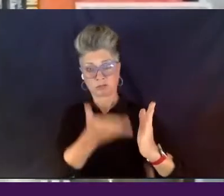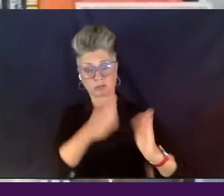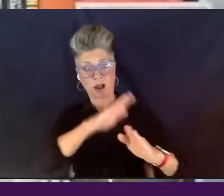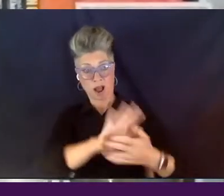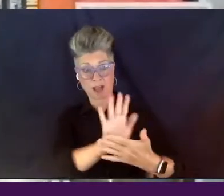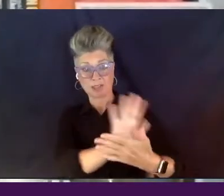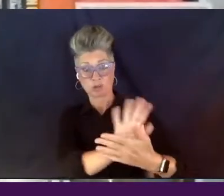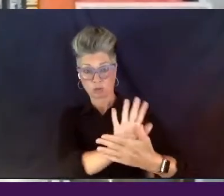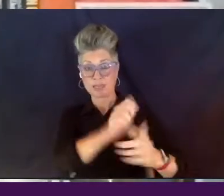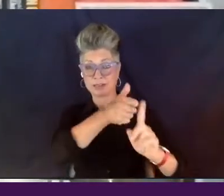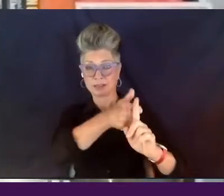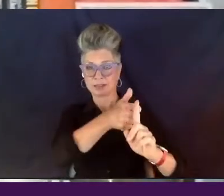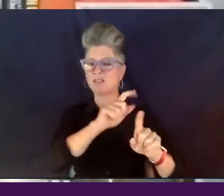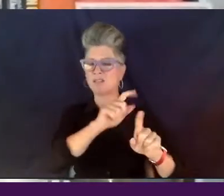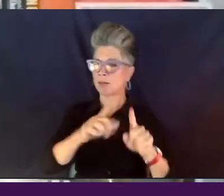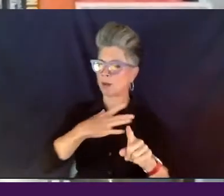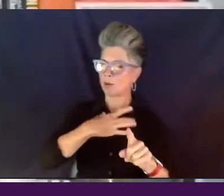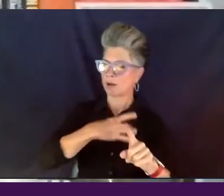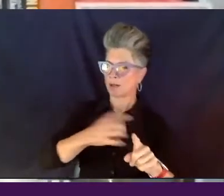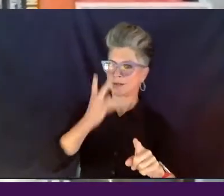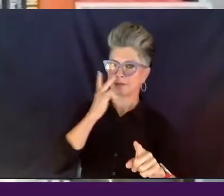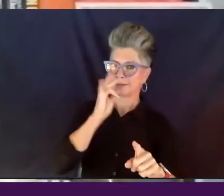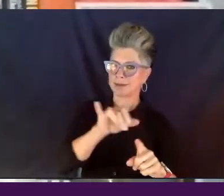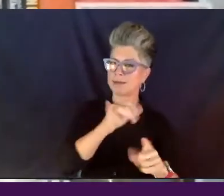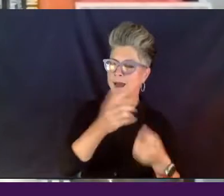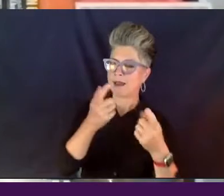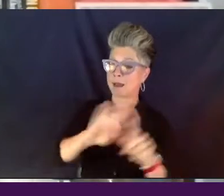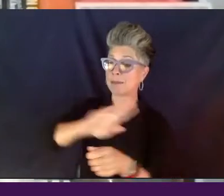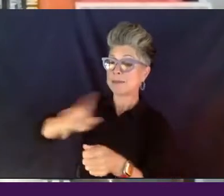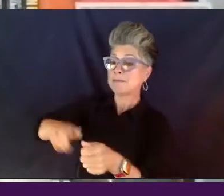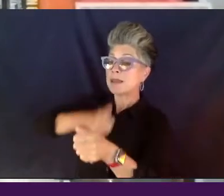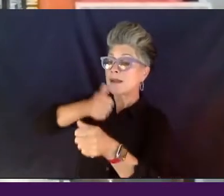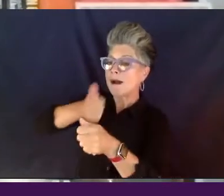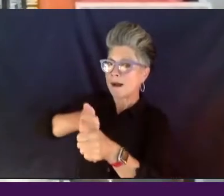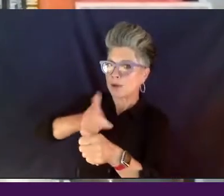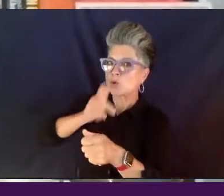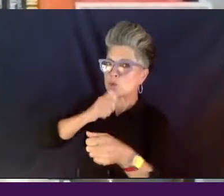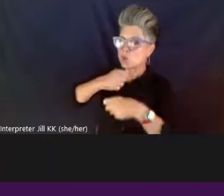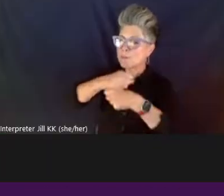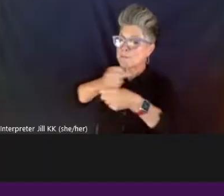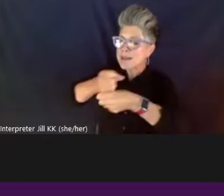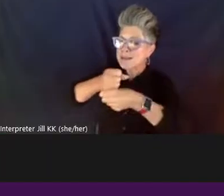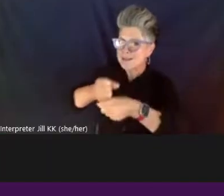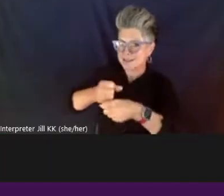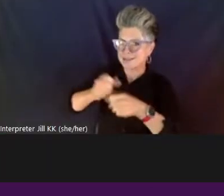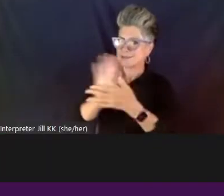have that same track record behind the camera as well. Happy to be with you today.